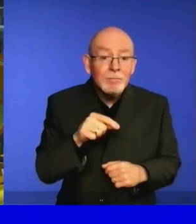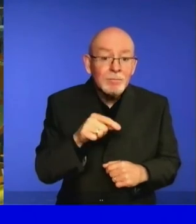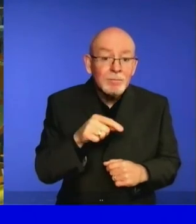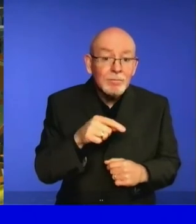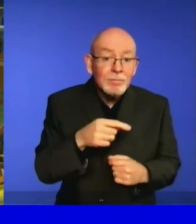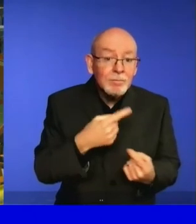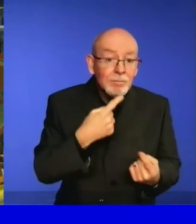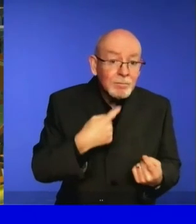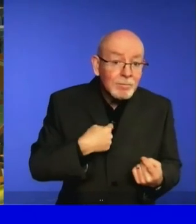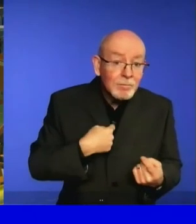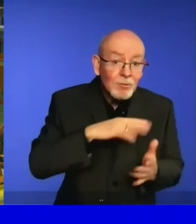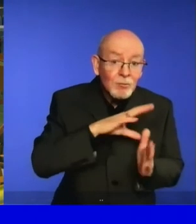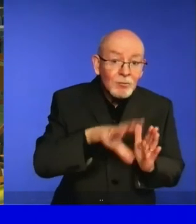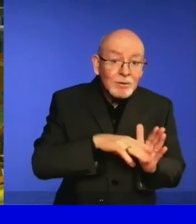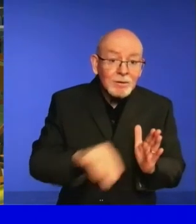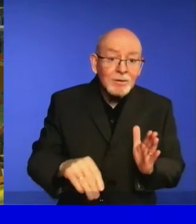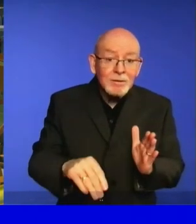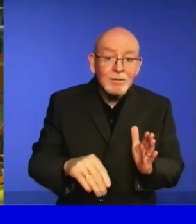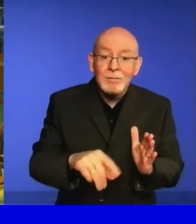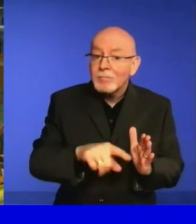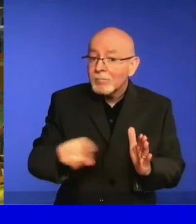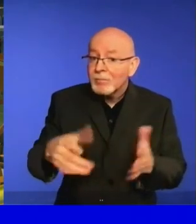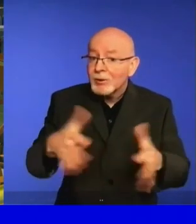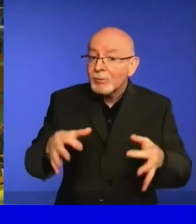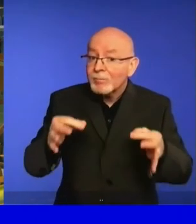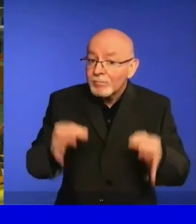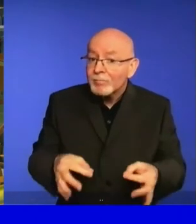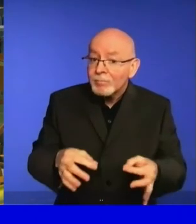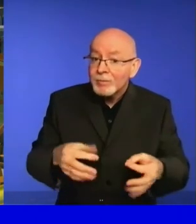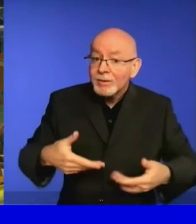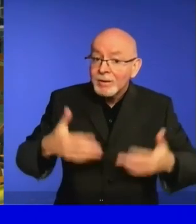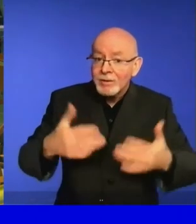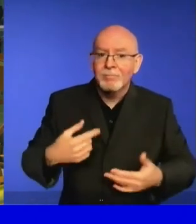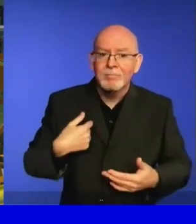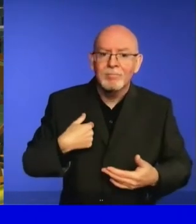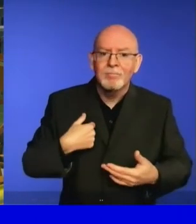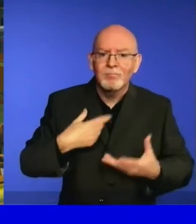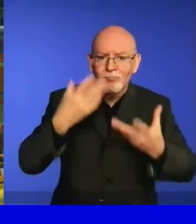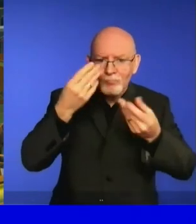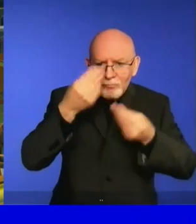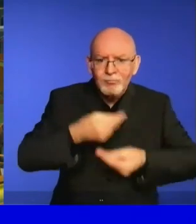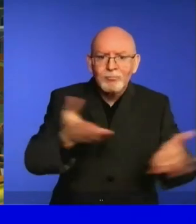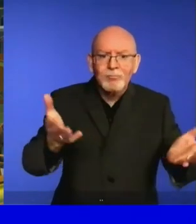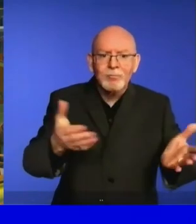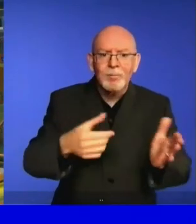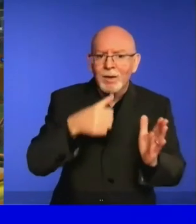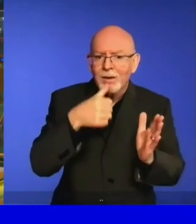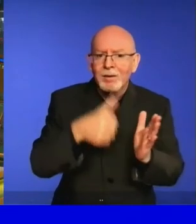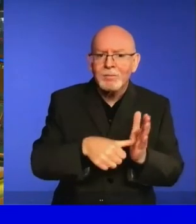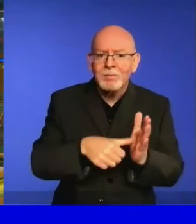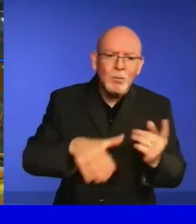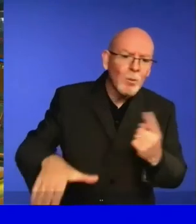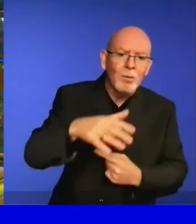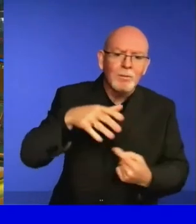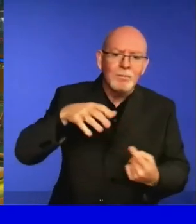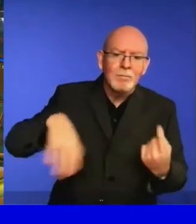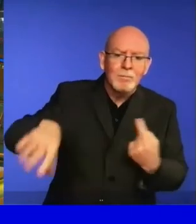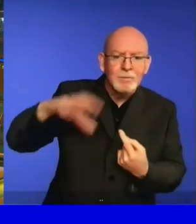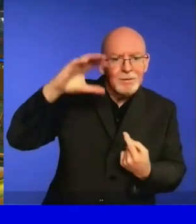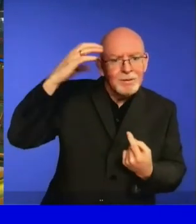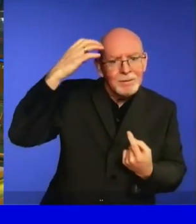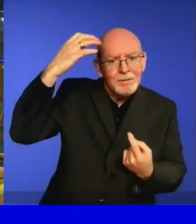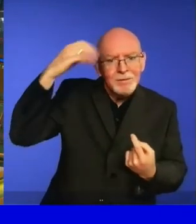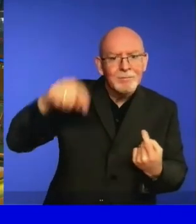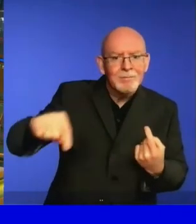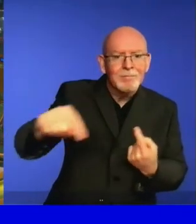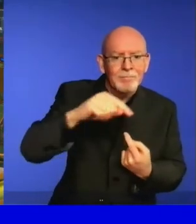the elected candidates. I will also announce the results throughout the webcast. The announcement will also contain information